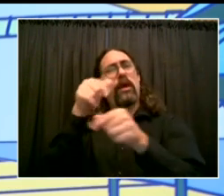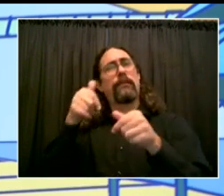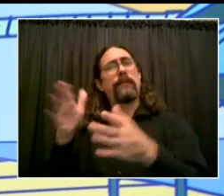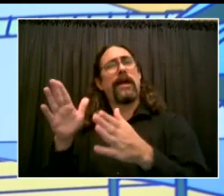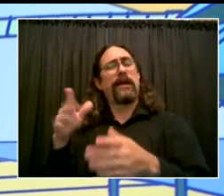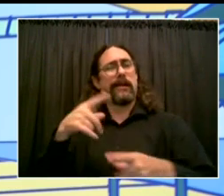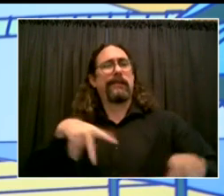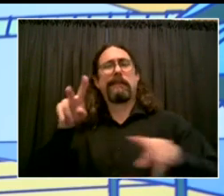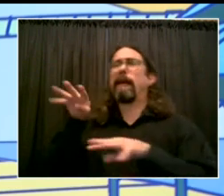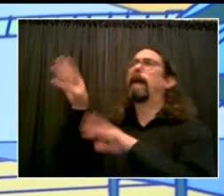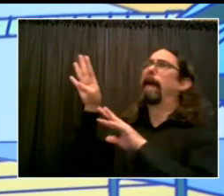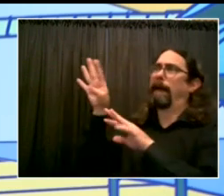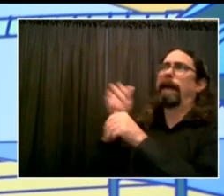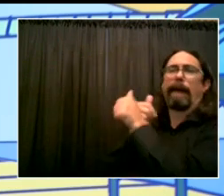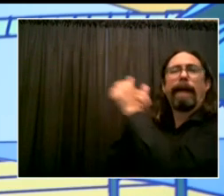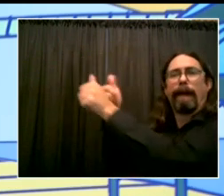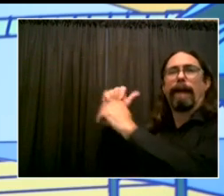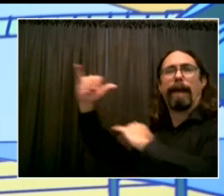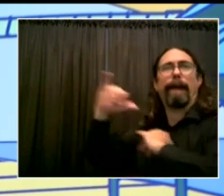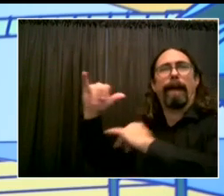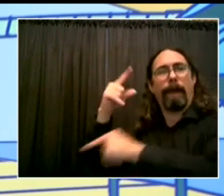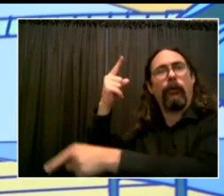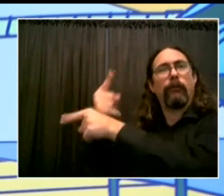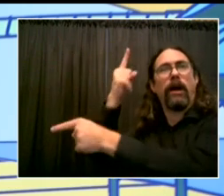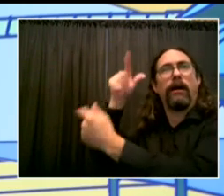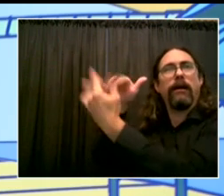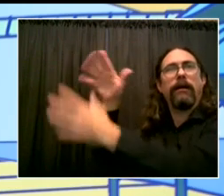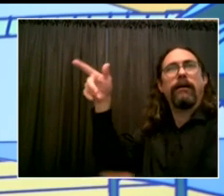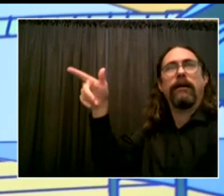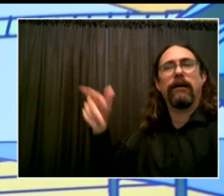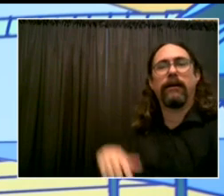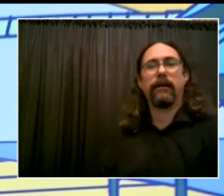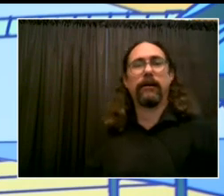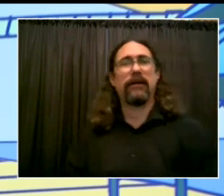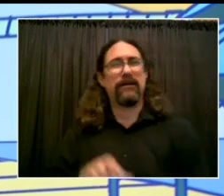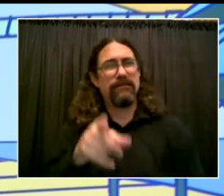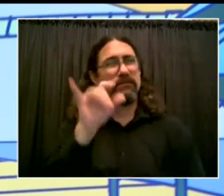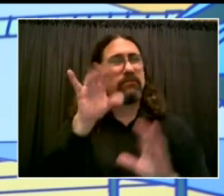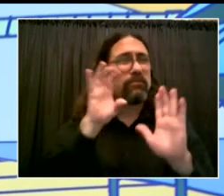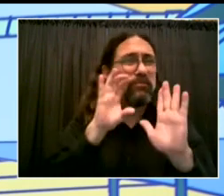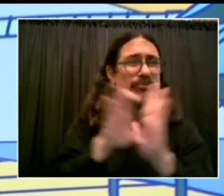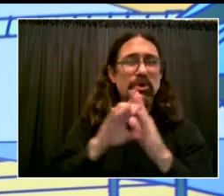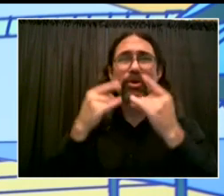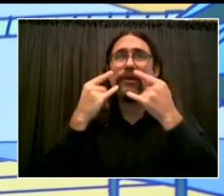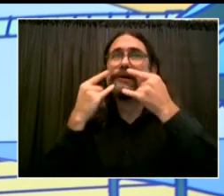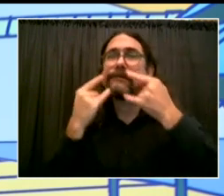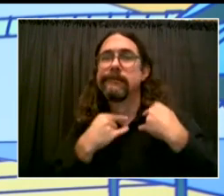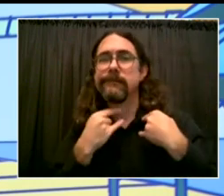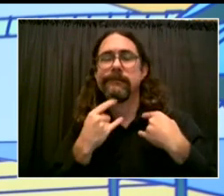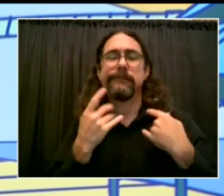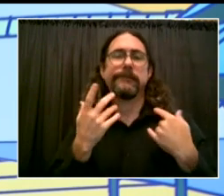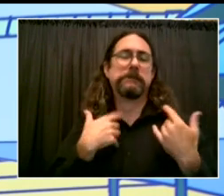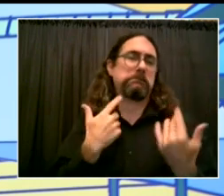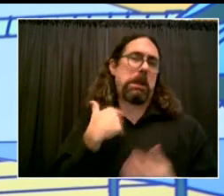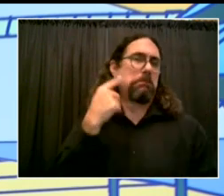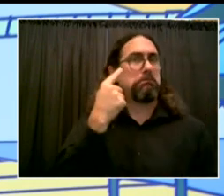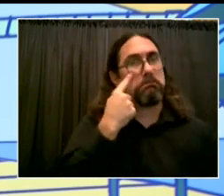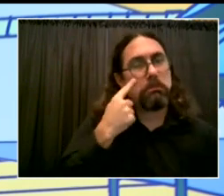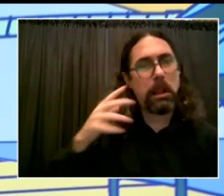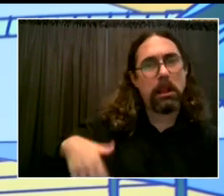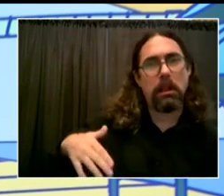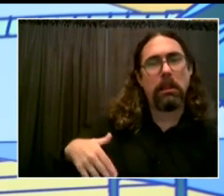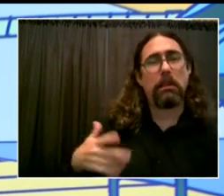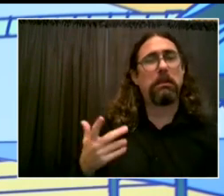women of the NYPD to get vaccinated. think it was heard and respected by many members of the service. I think it's having an impact. He's been out there